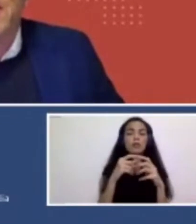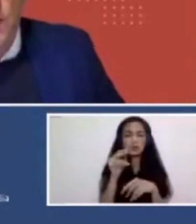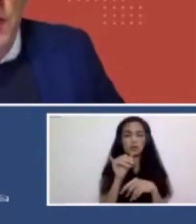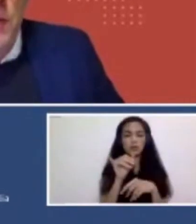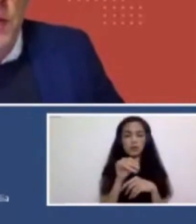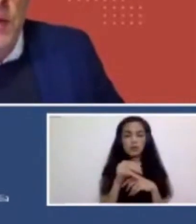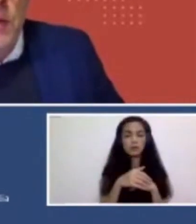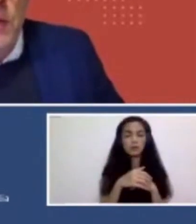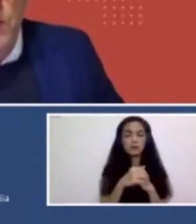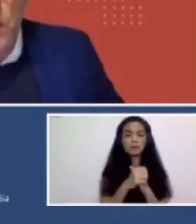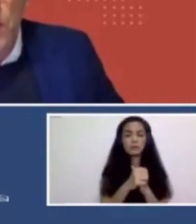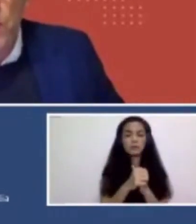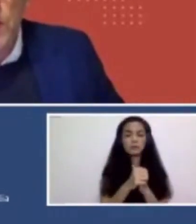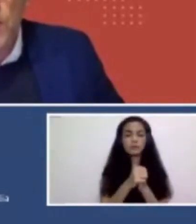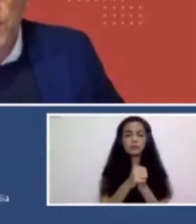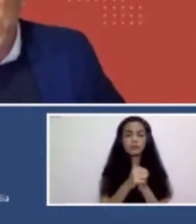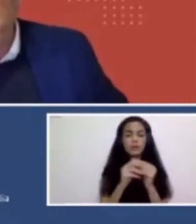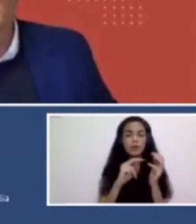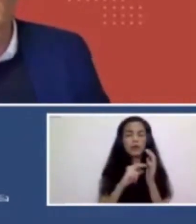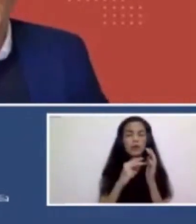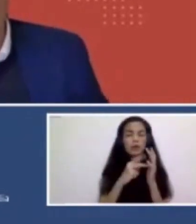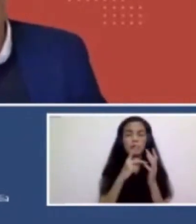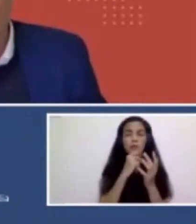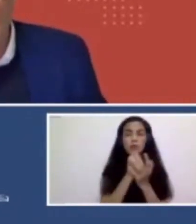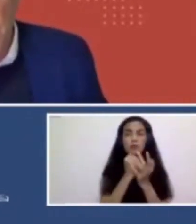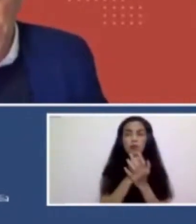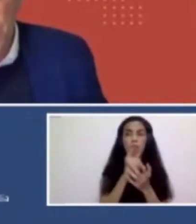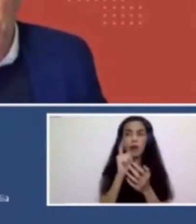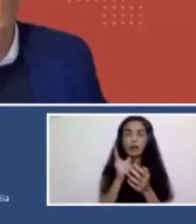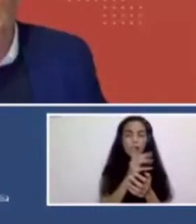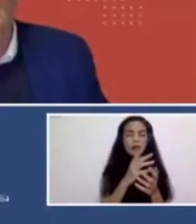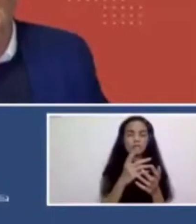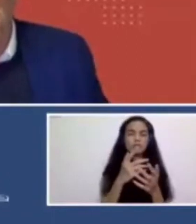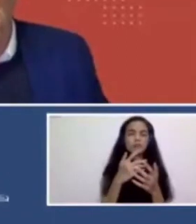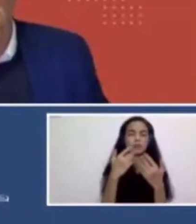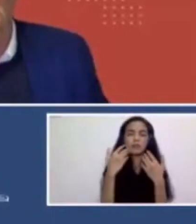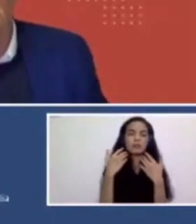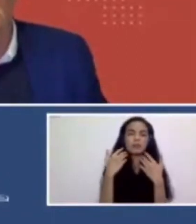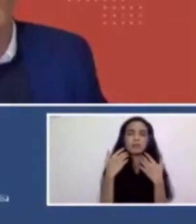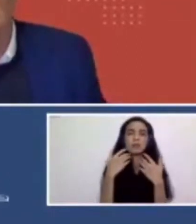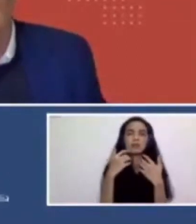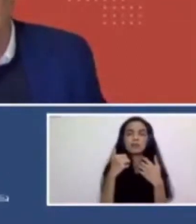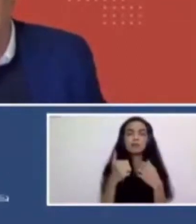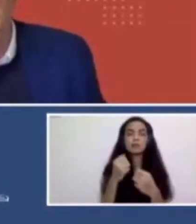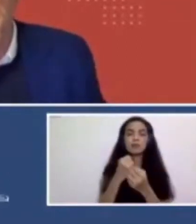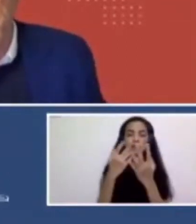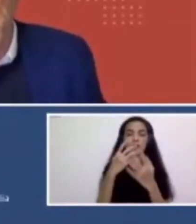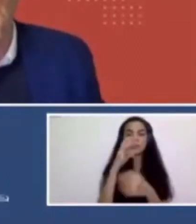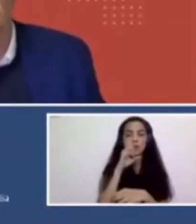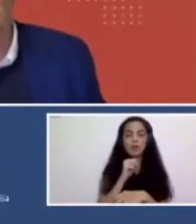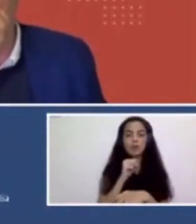Um, so if you don't get the grant, you don't exist. So we, we, we found a way to, um, use the expertise we had